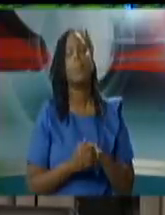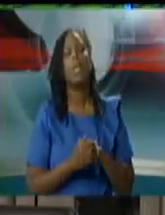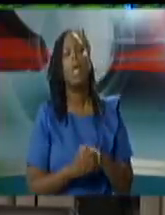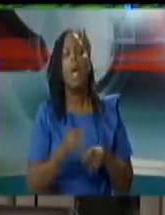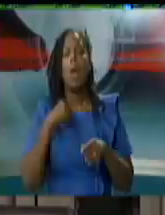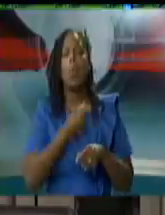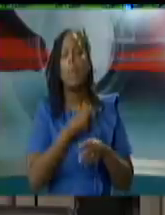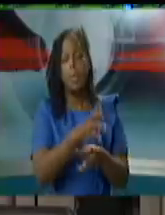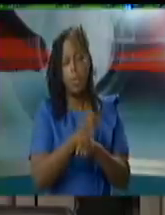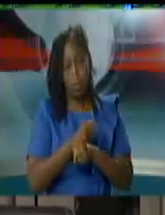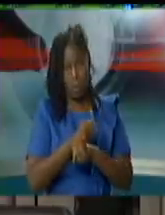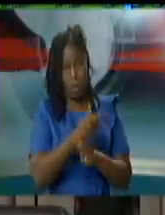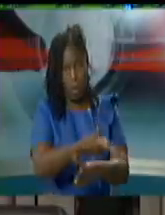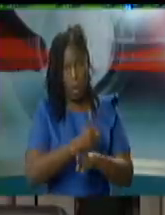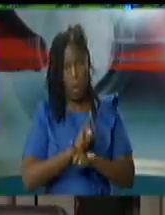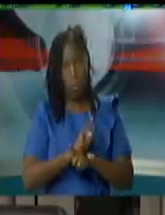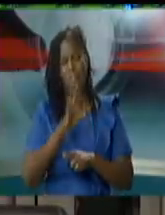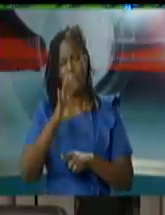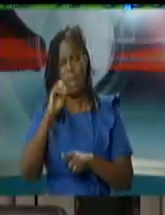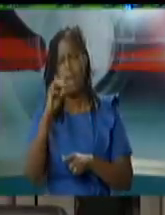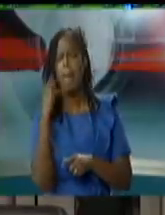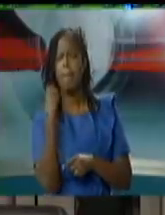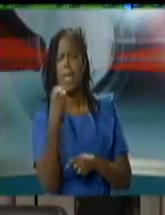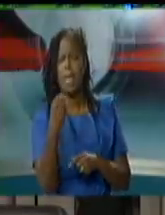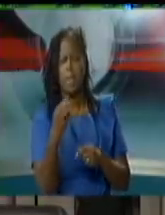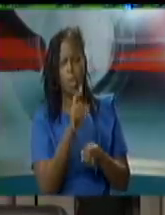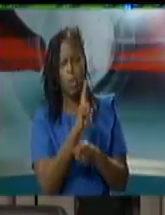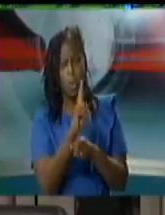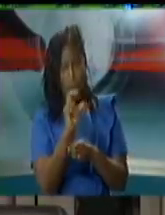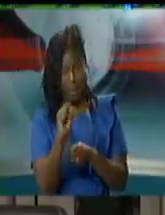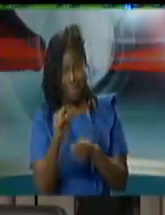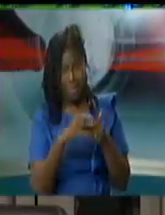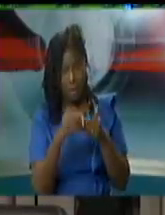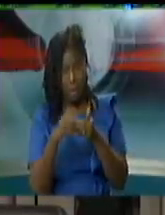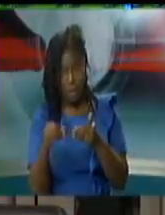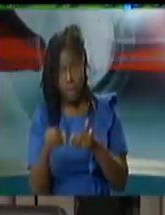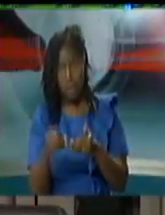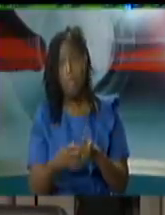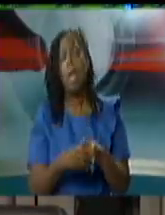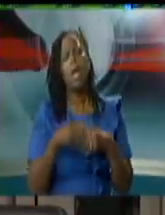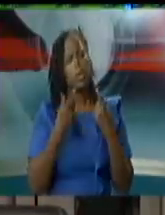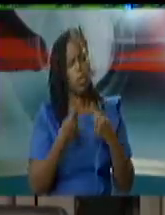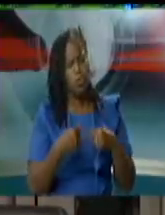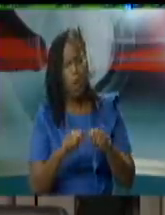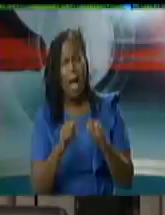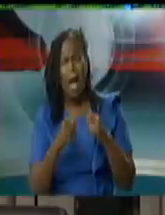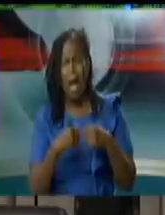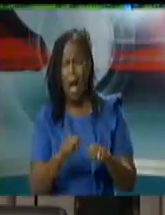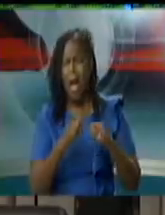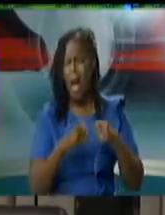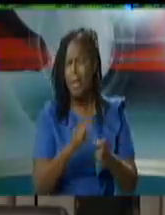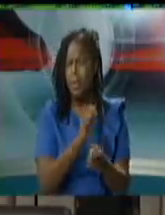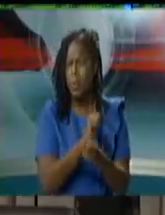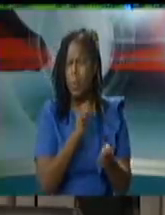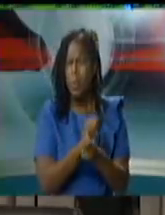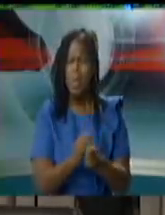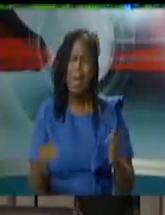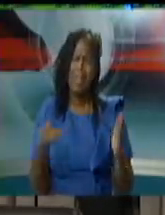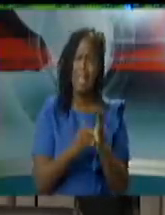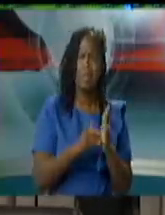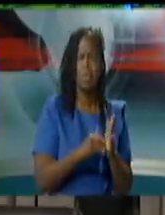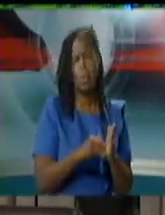to tackle the vexing question of ncds for the first time we have had a robust